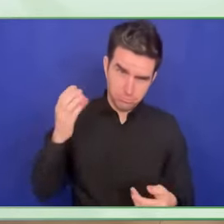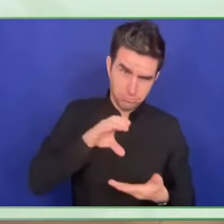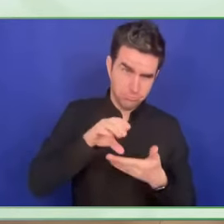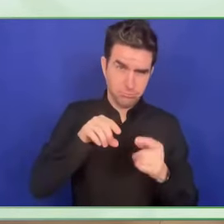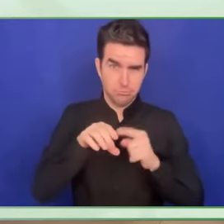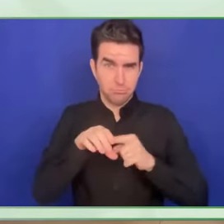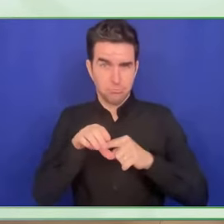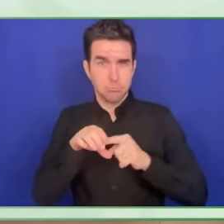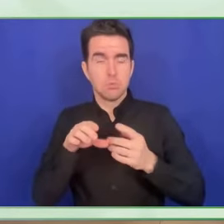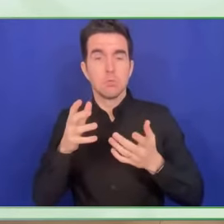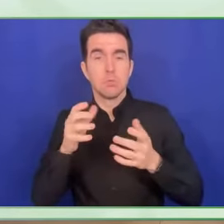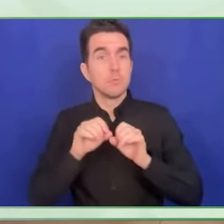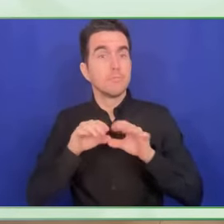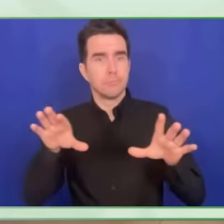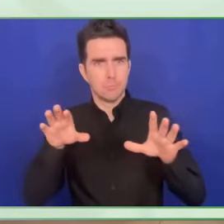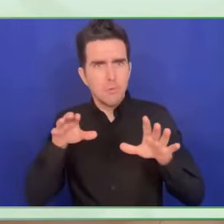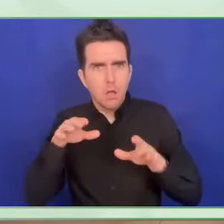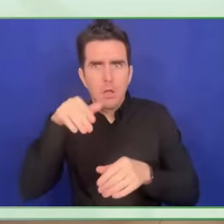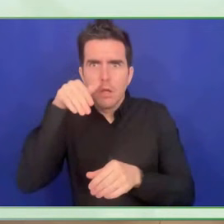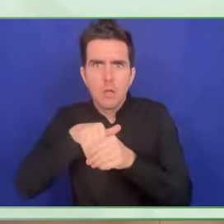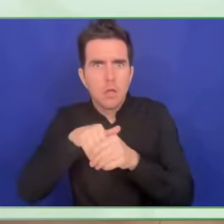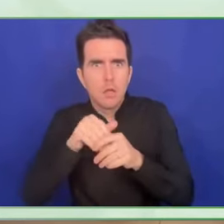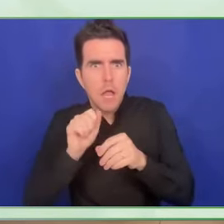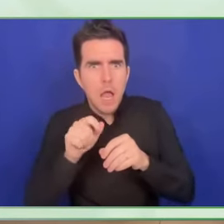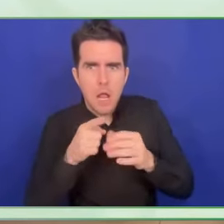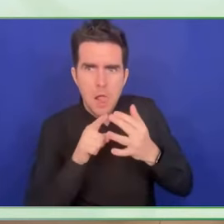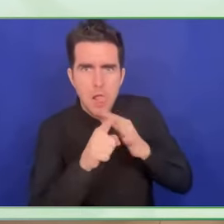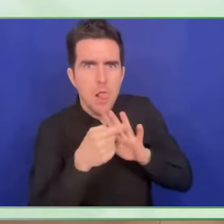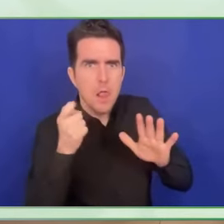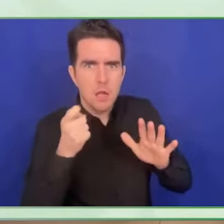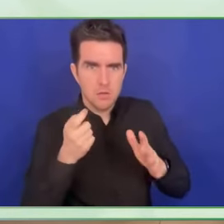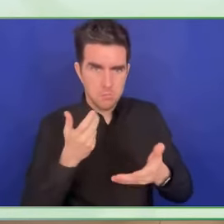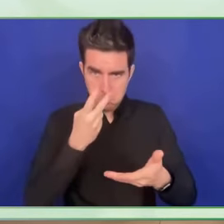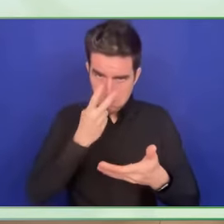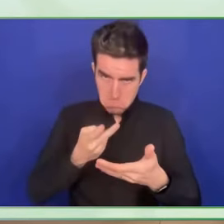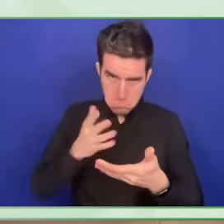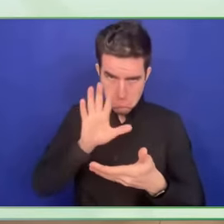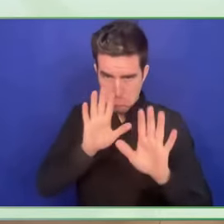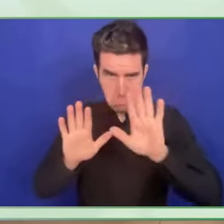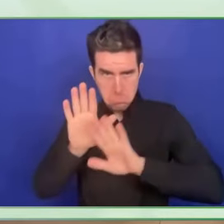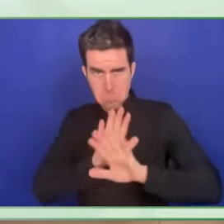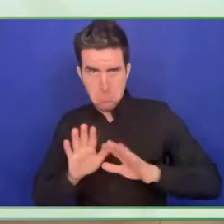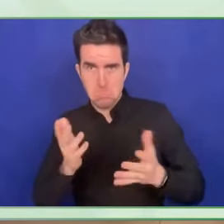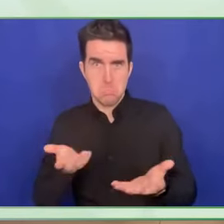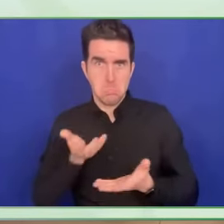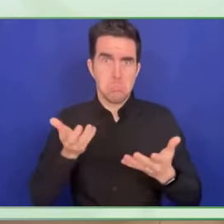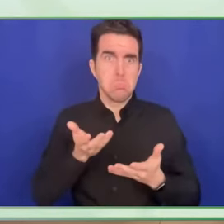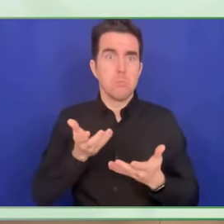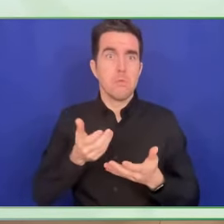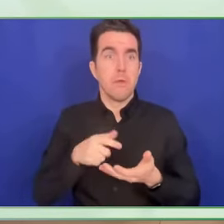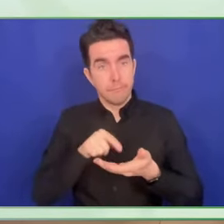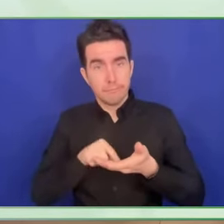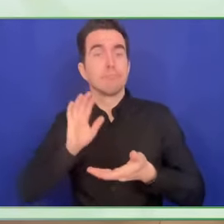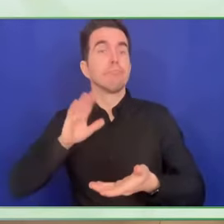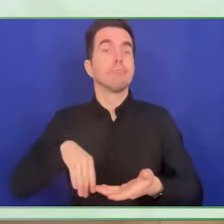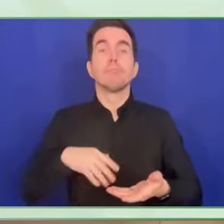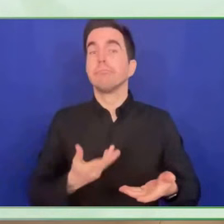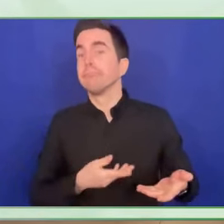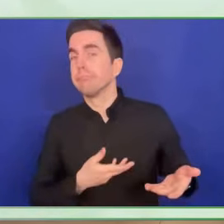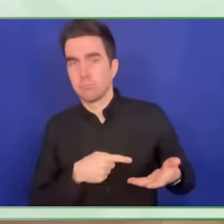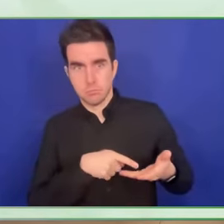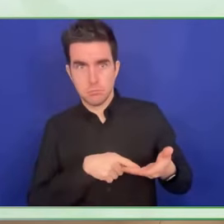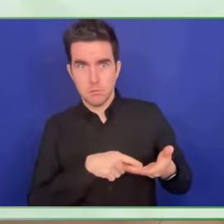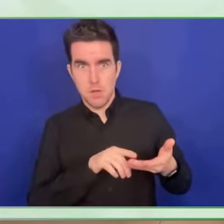There are many accessibility options that users could activate, could configure using